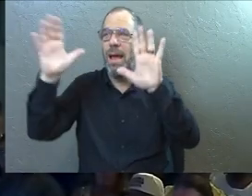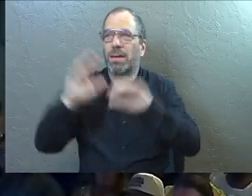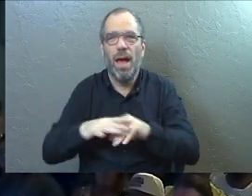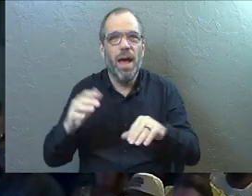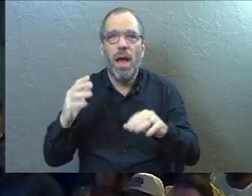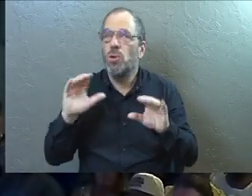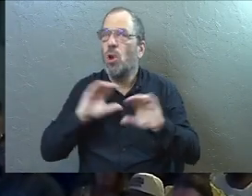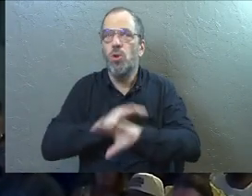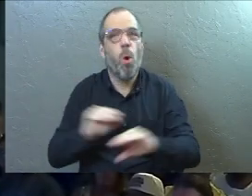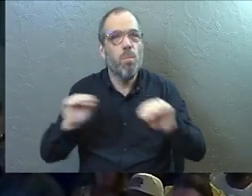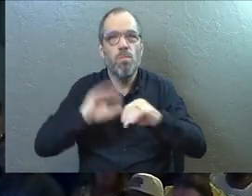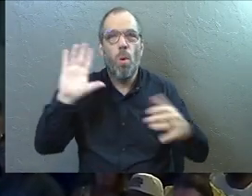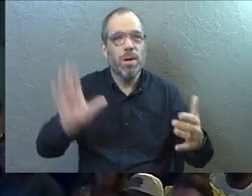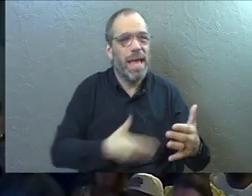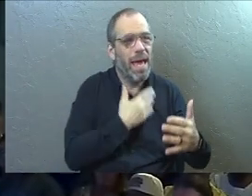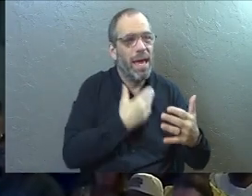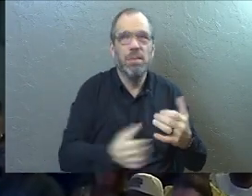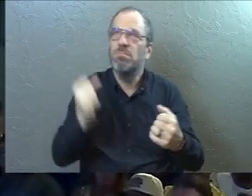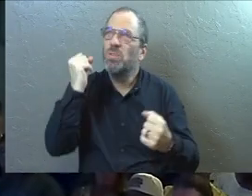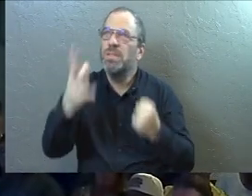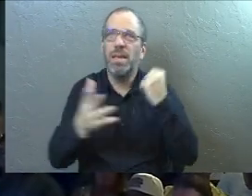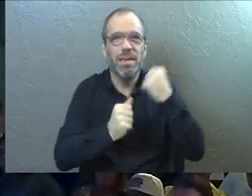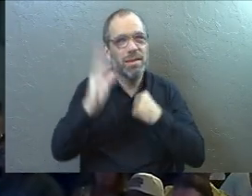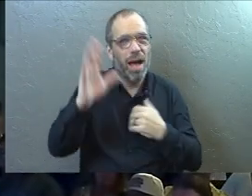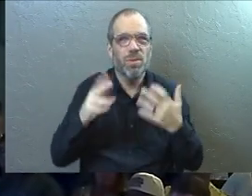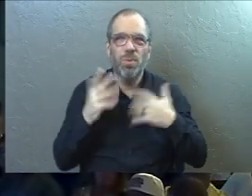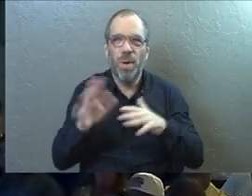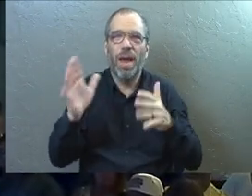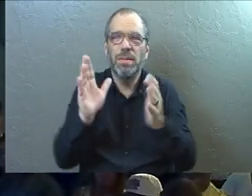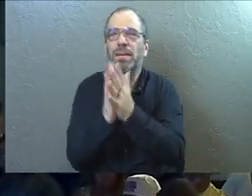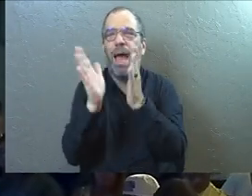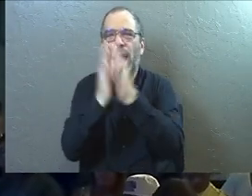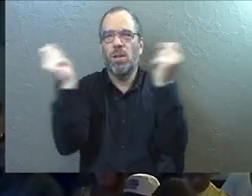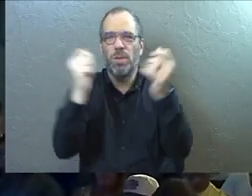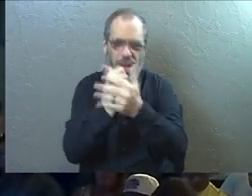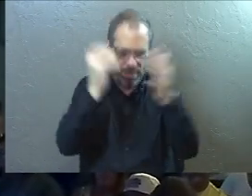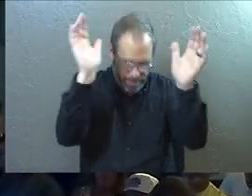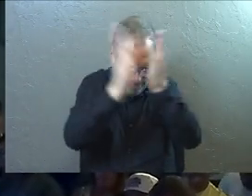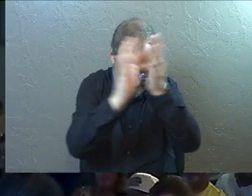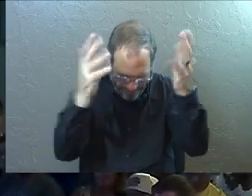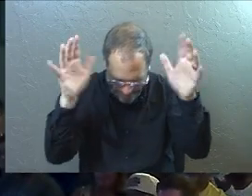We've no less days to sing God's praise. Right? Right?